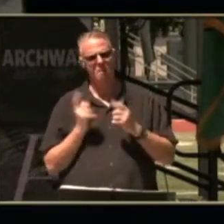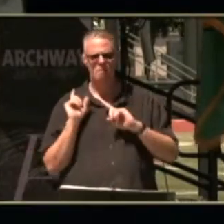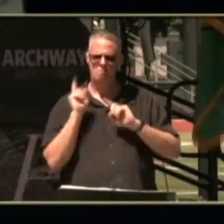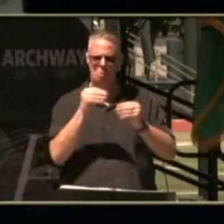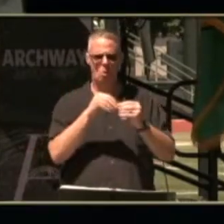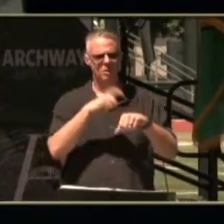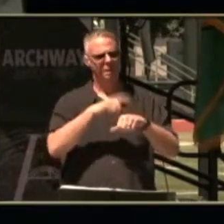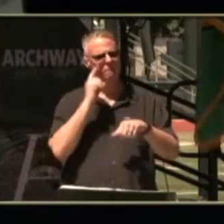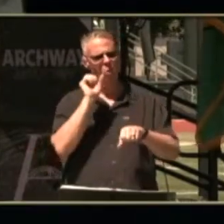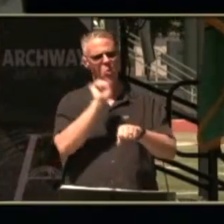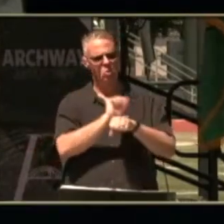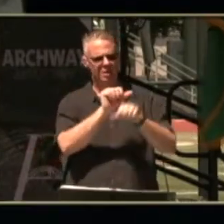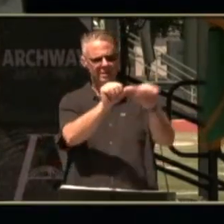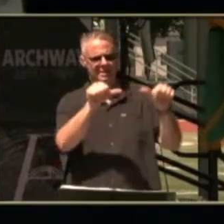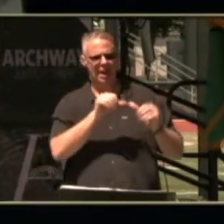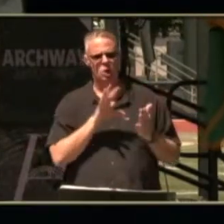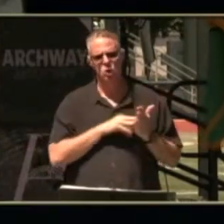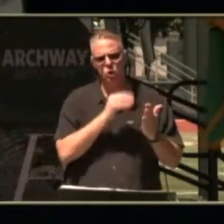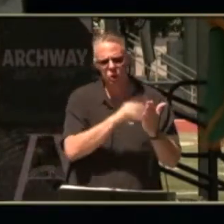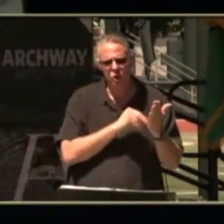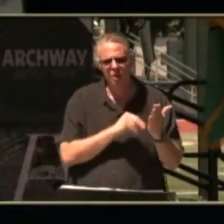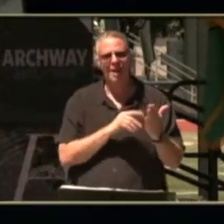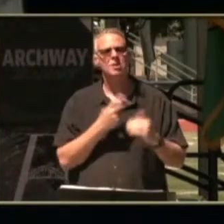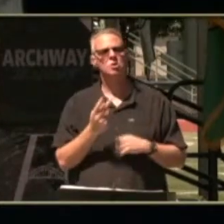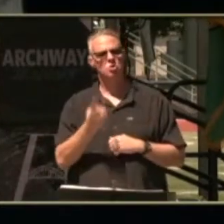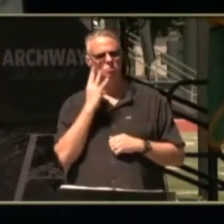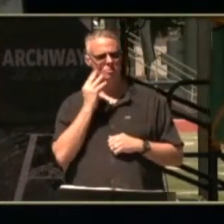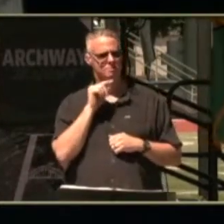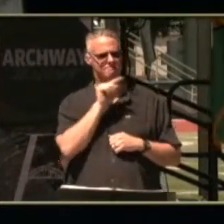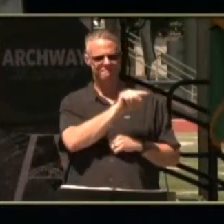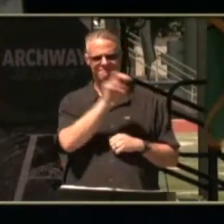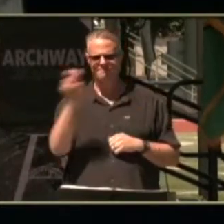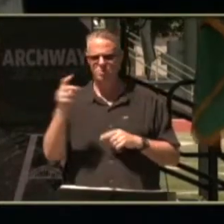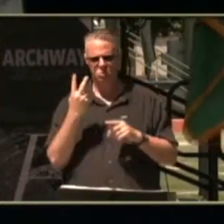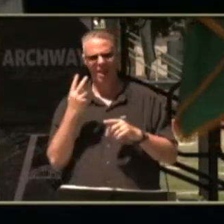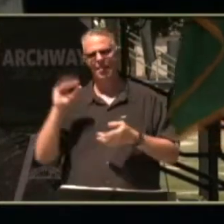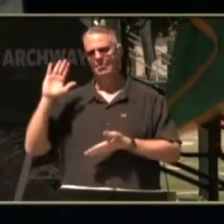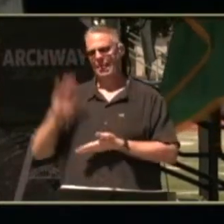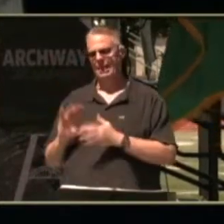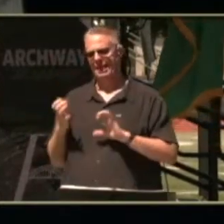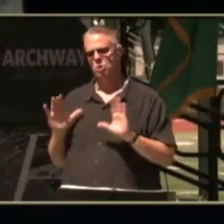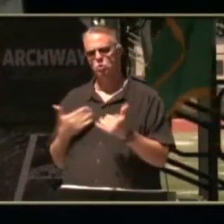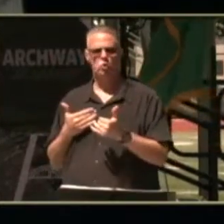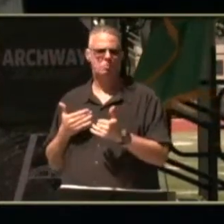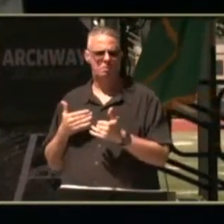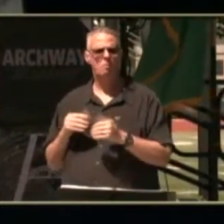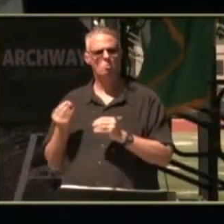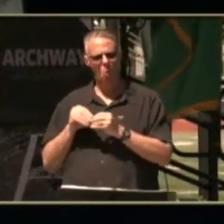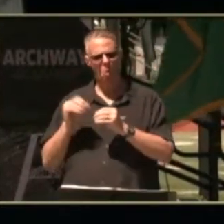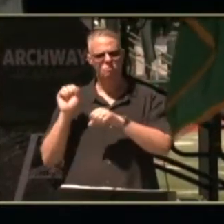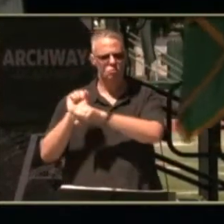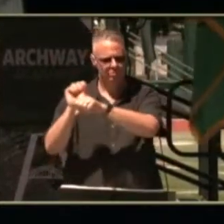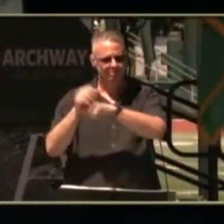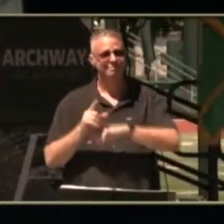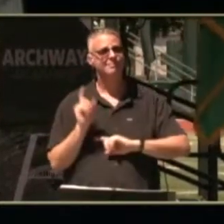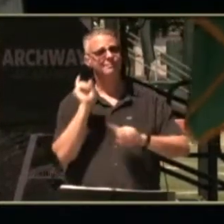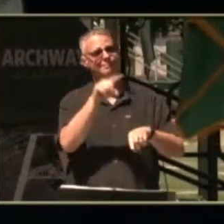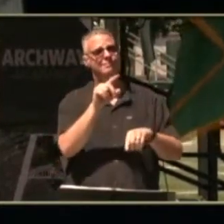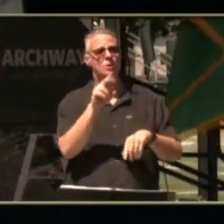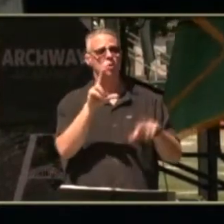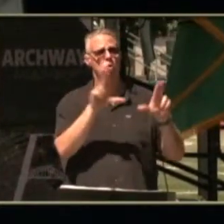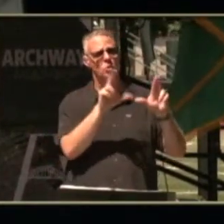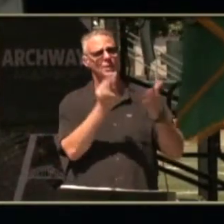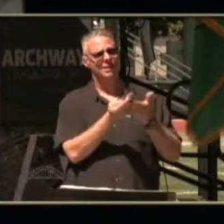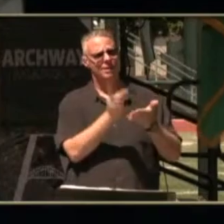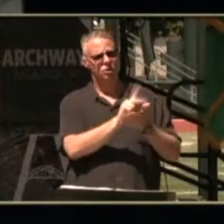worksite learning gaining job experience at two sites while having less classroom time at school he worked in the kitchen at union high school in the morning